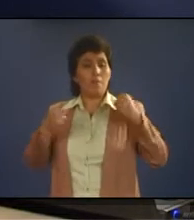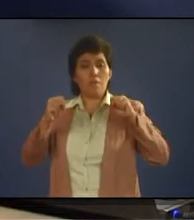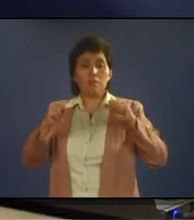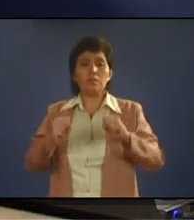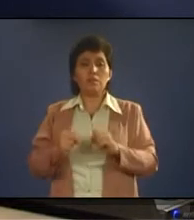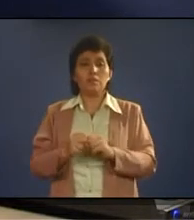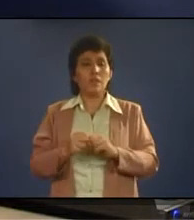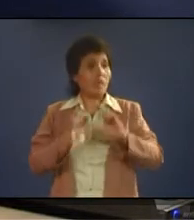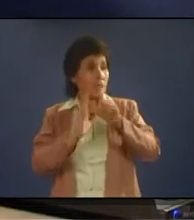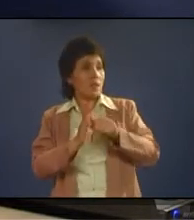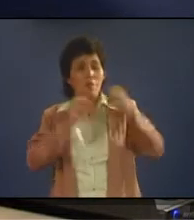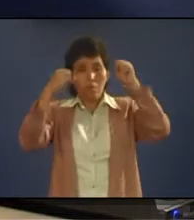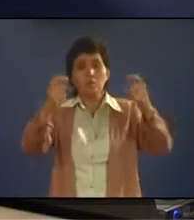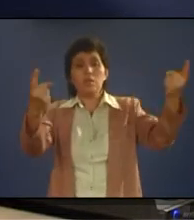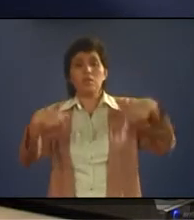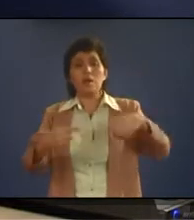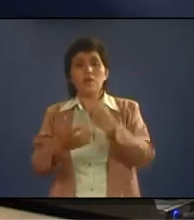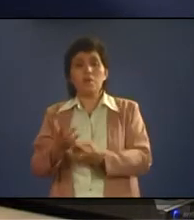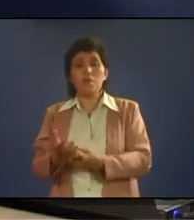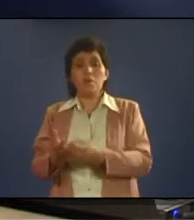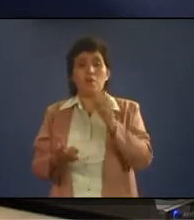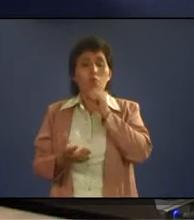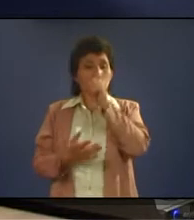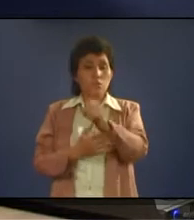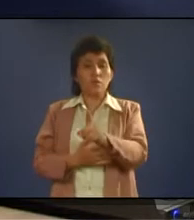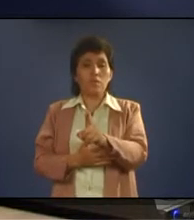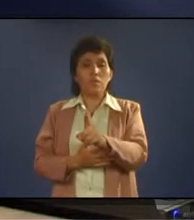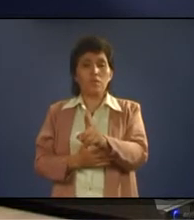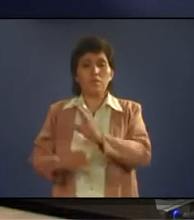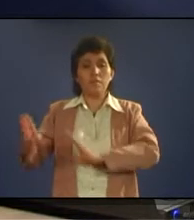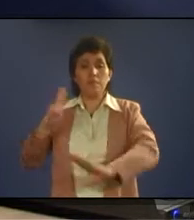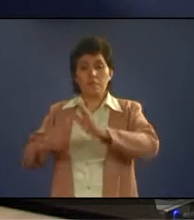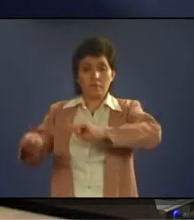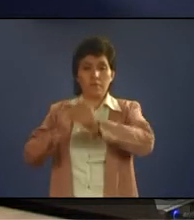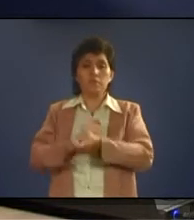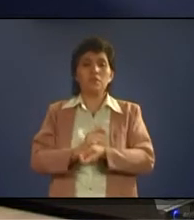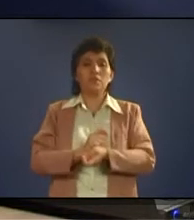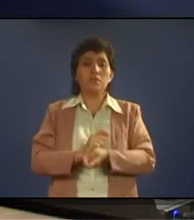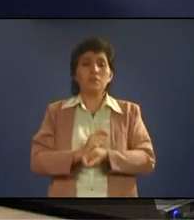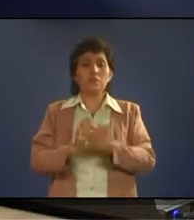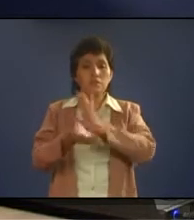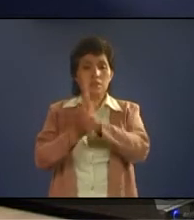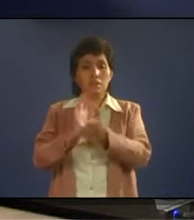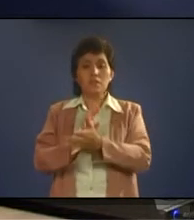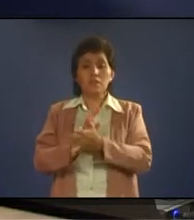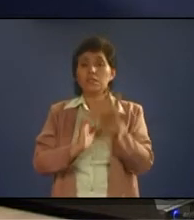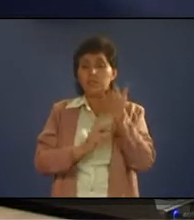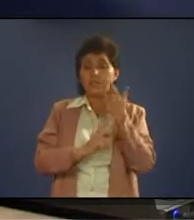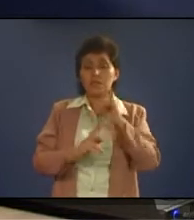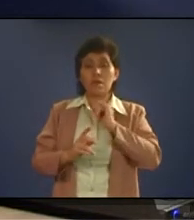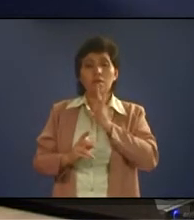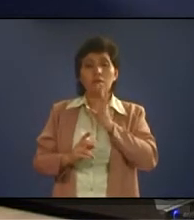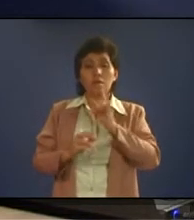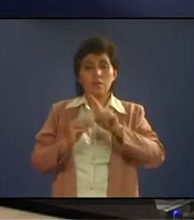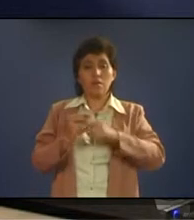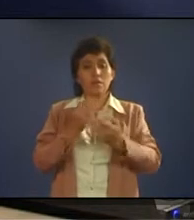their behaviour would change, okay? Now just now I talked about the simple task, okay? Now what would they behave right now?